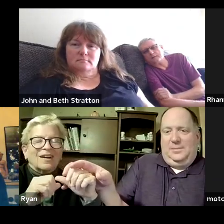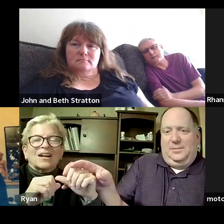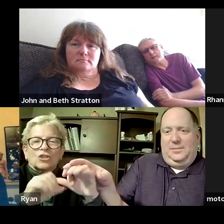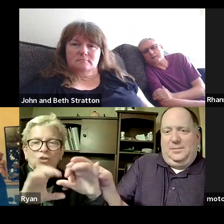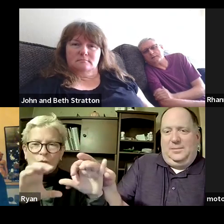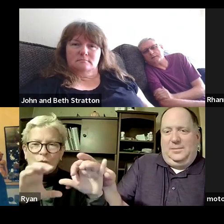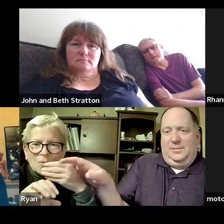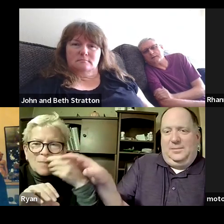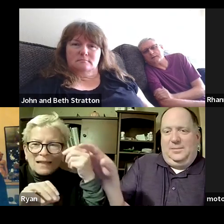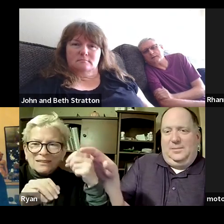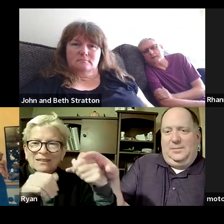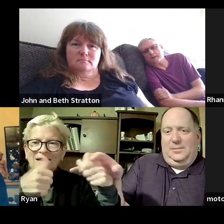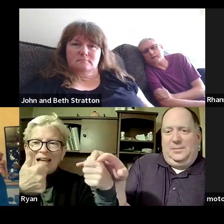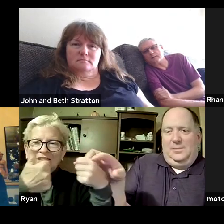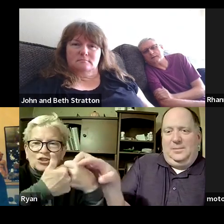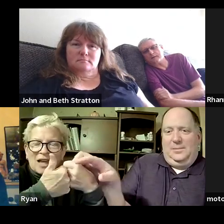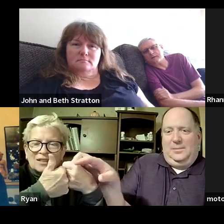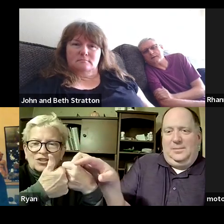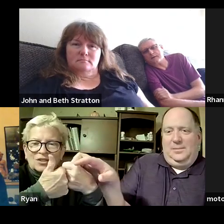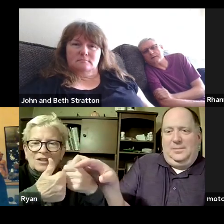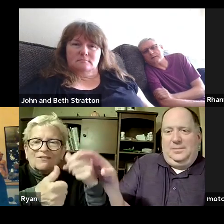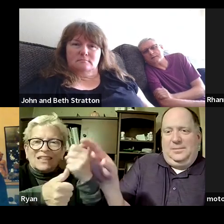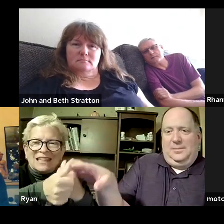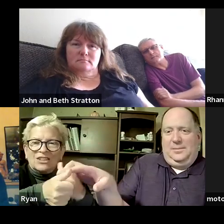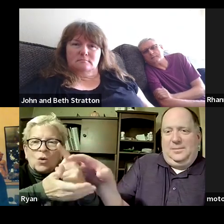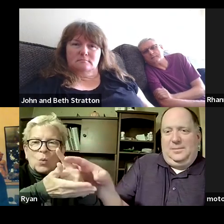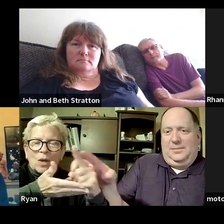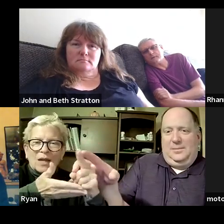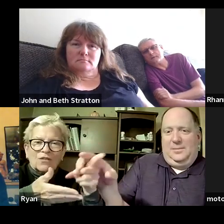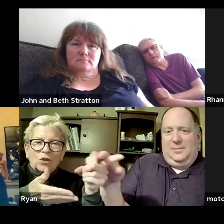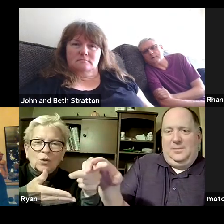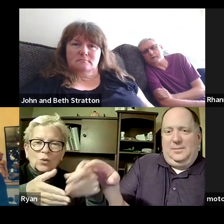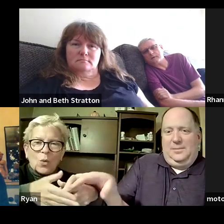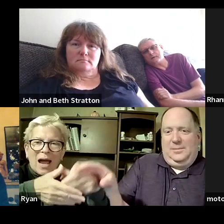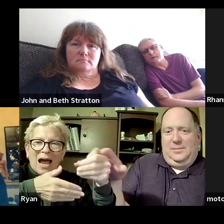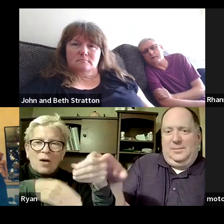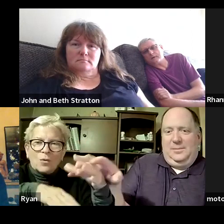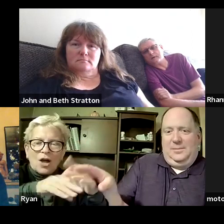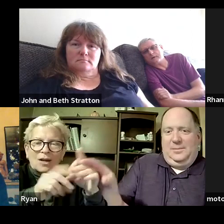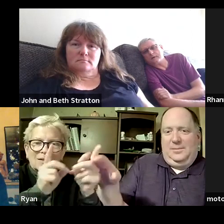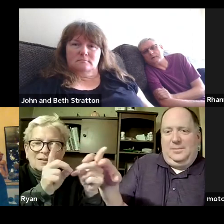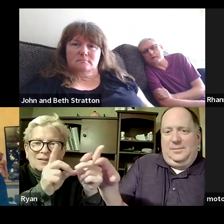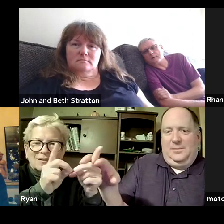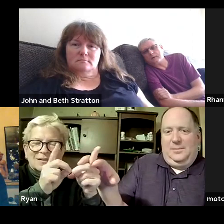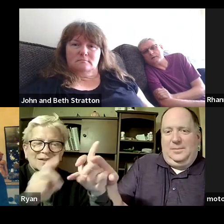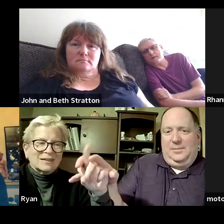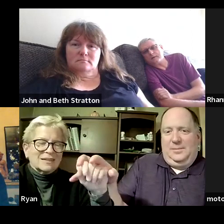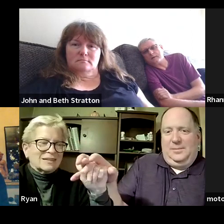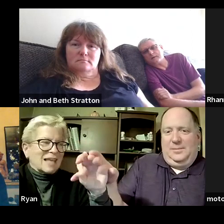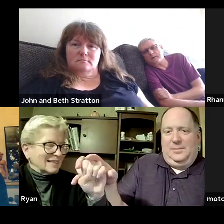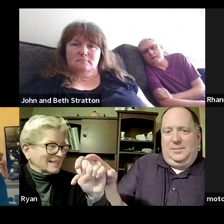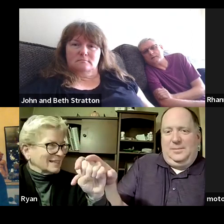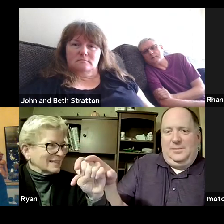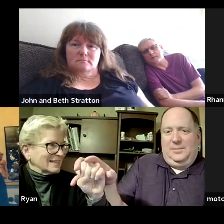you to go on a date each week now you're maybe tied at home you're not together so